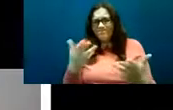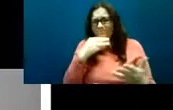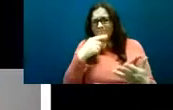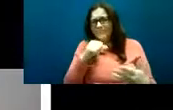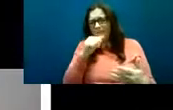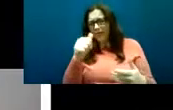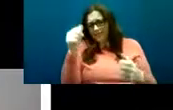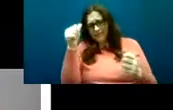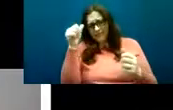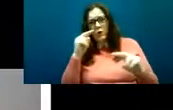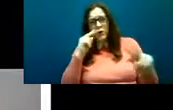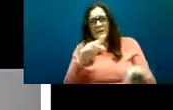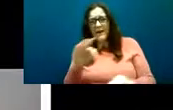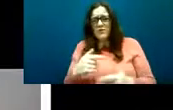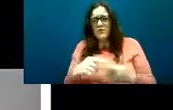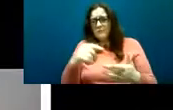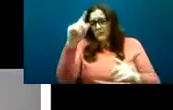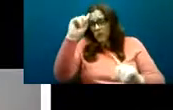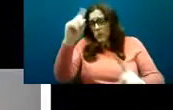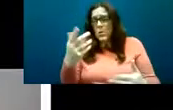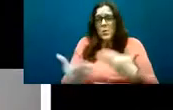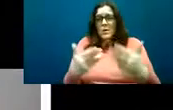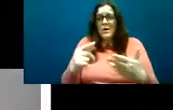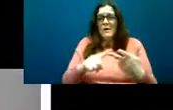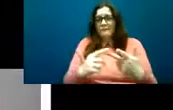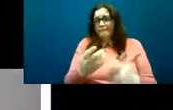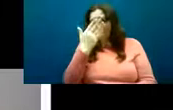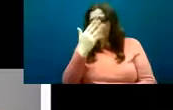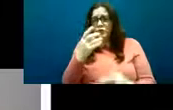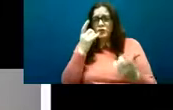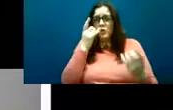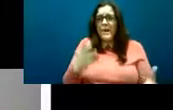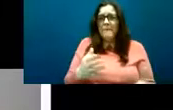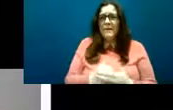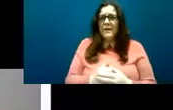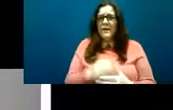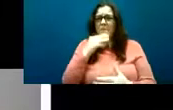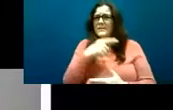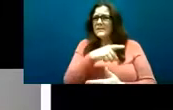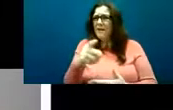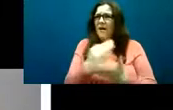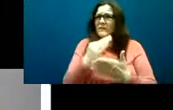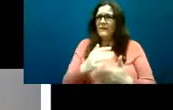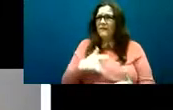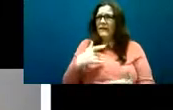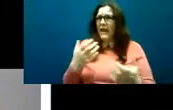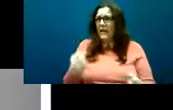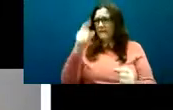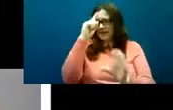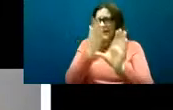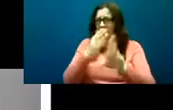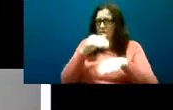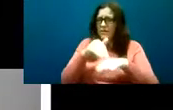study they felt different they felt not understood and these feelings contributed to lifelong disruptions to their sense of